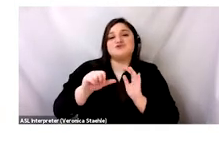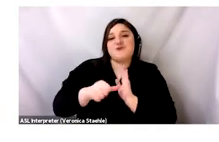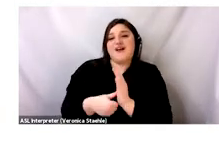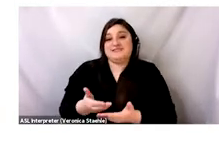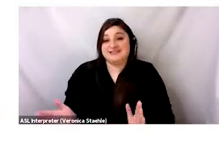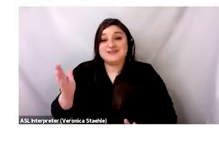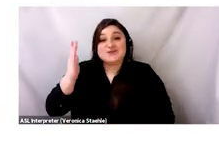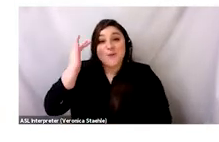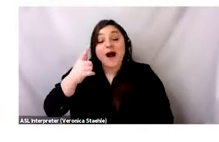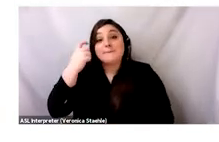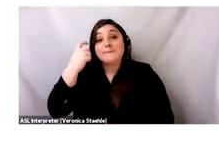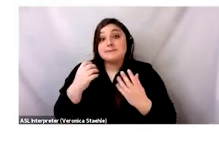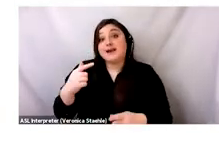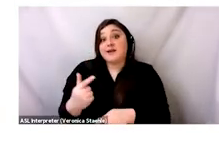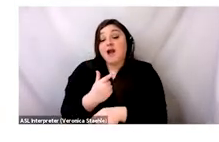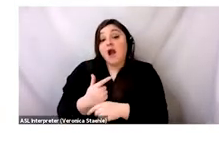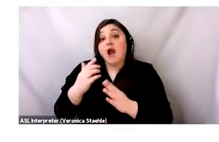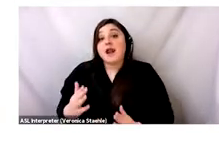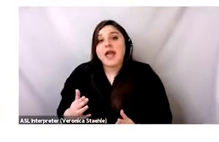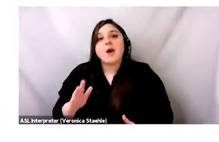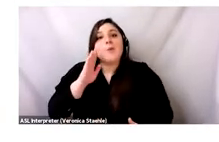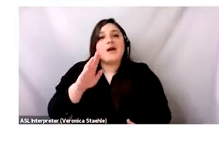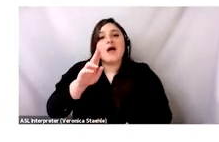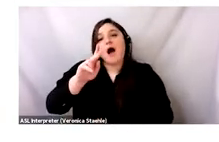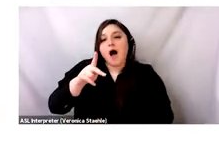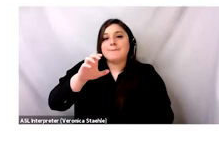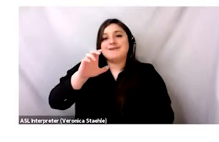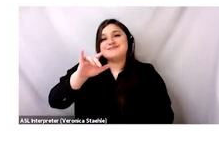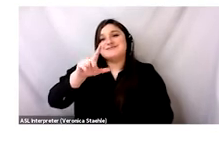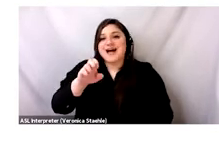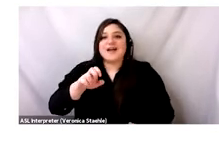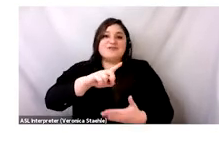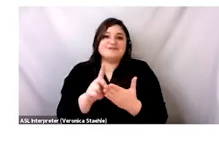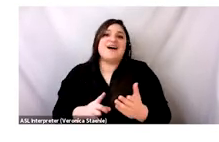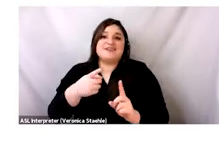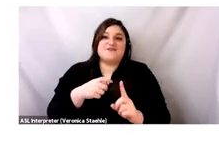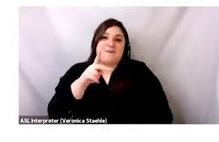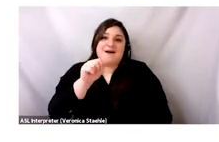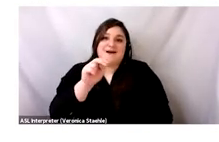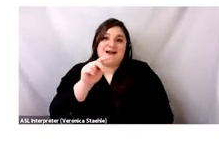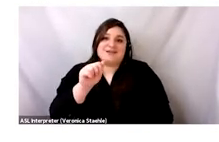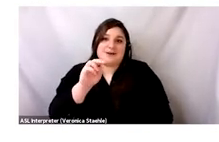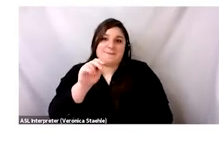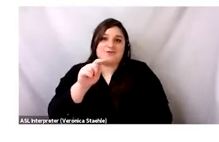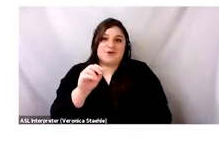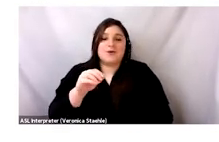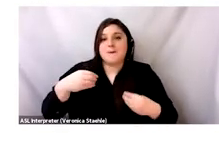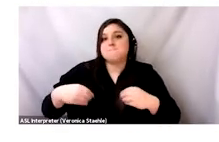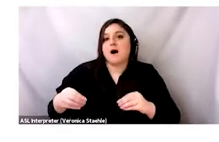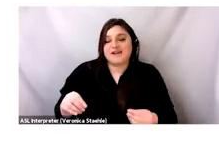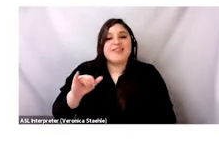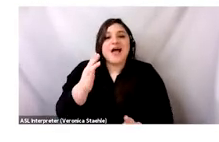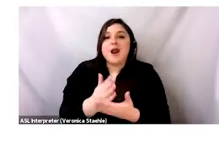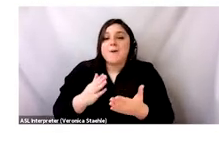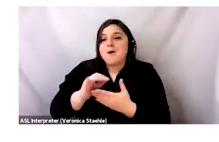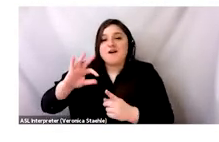to highlight this because we're always asked if designers in Ghana upcycle the waste from Consumanto. And, yeah, pretty much every